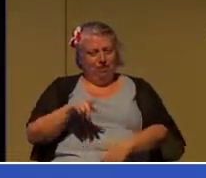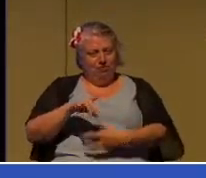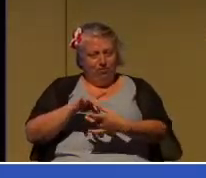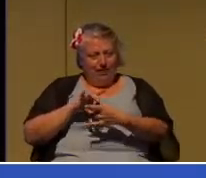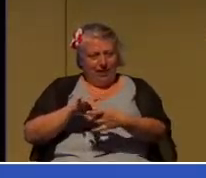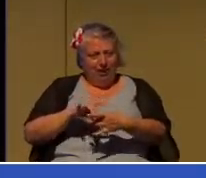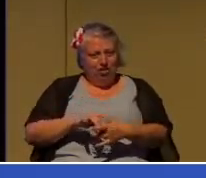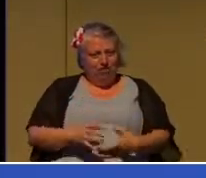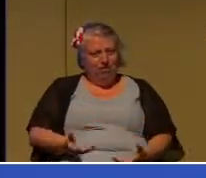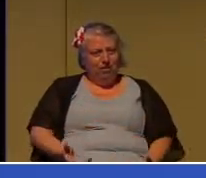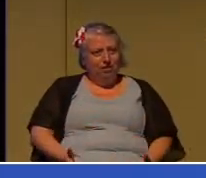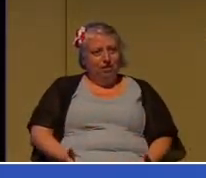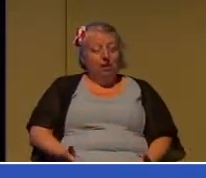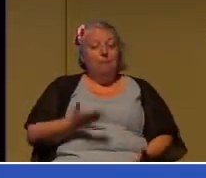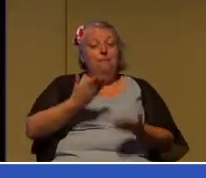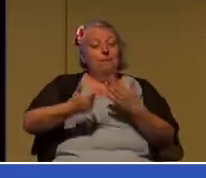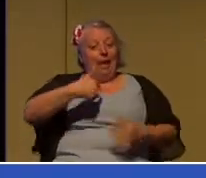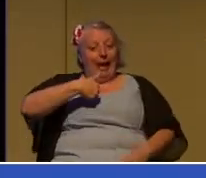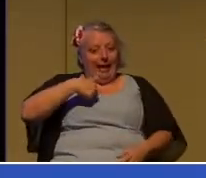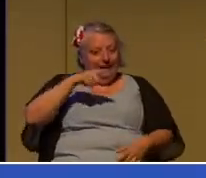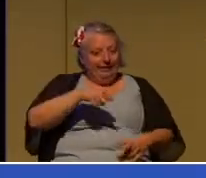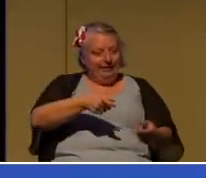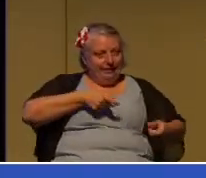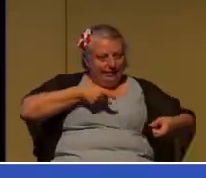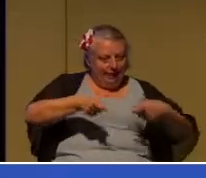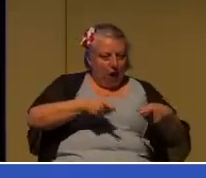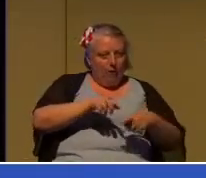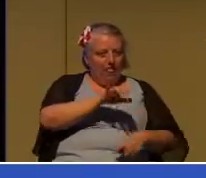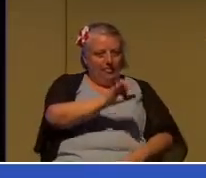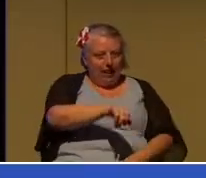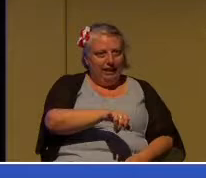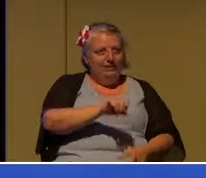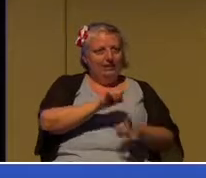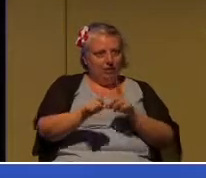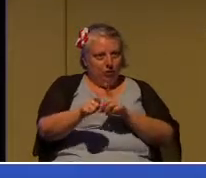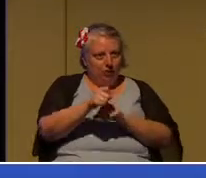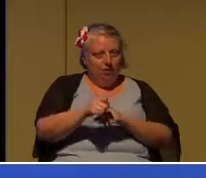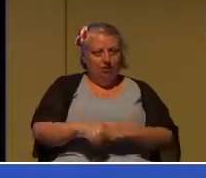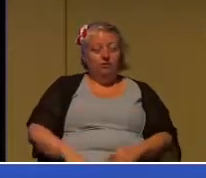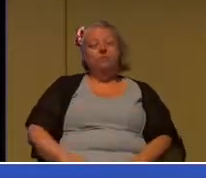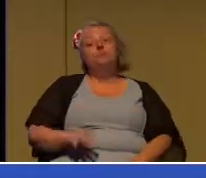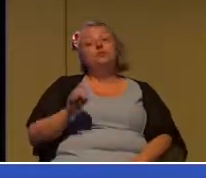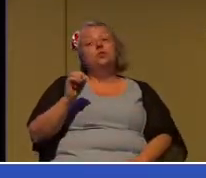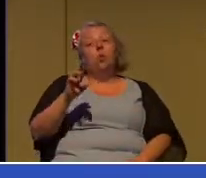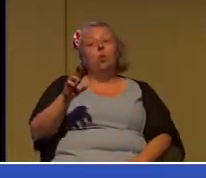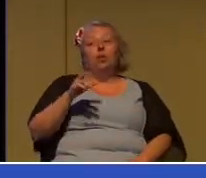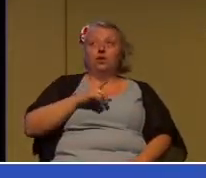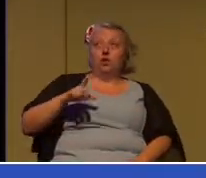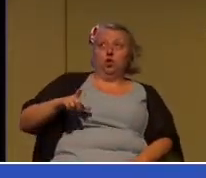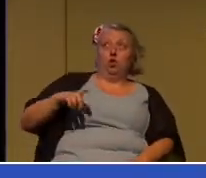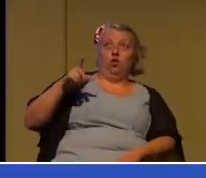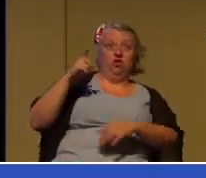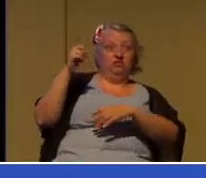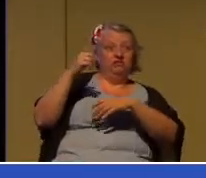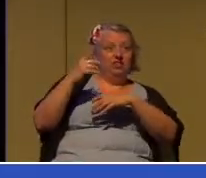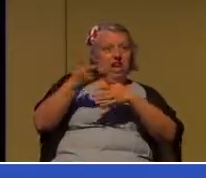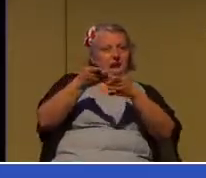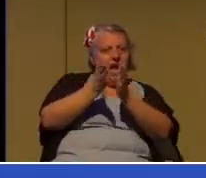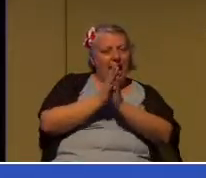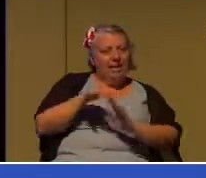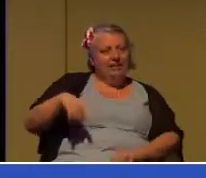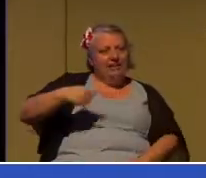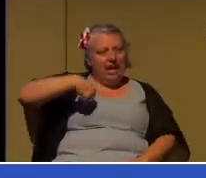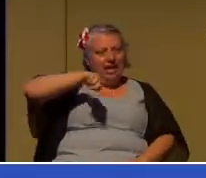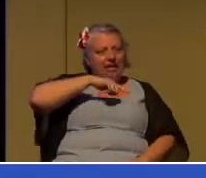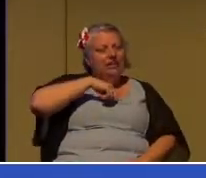differently, that you need to deal with? Or is the Lord calling you to learn how to persevere and overcome knowing